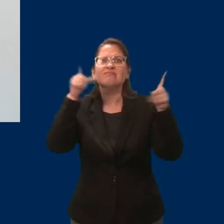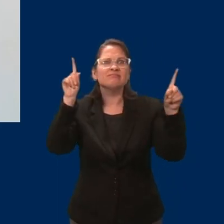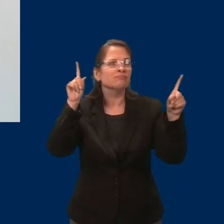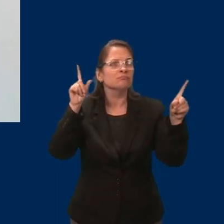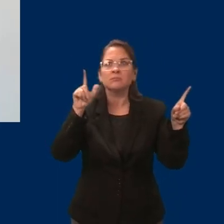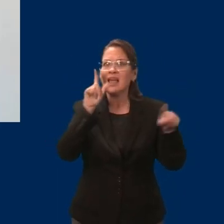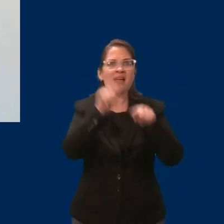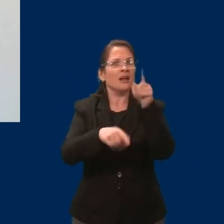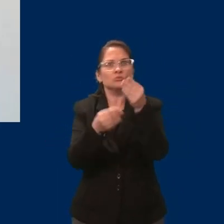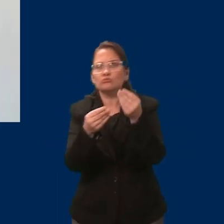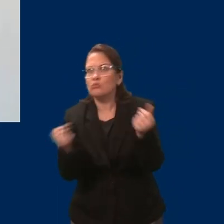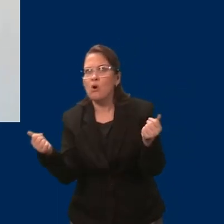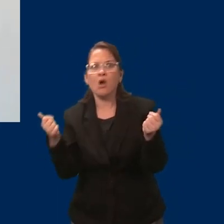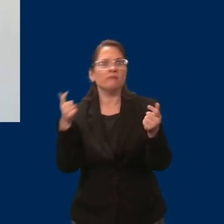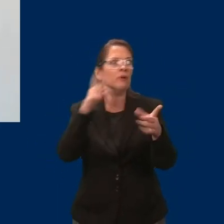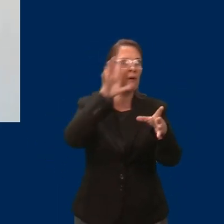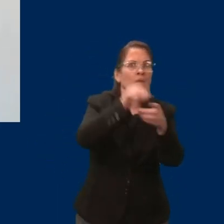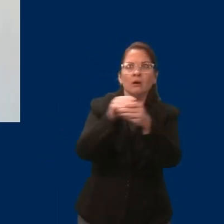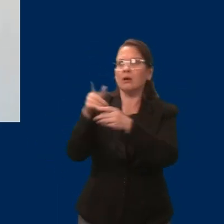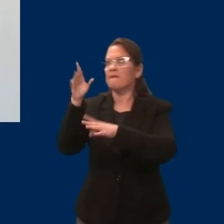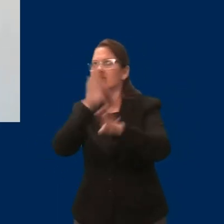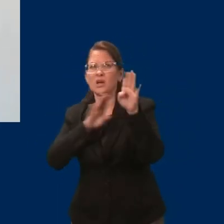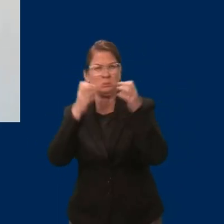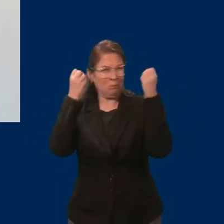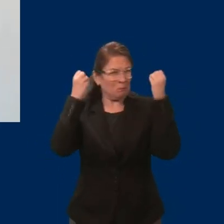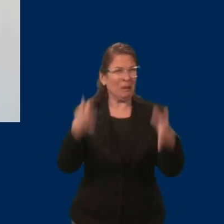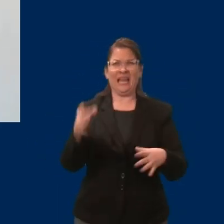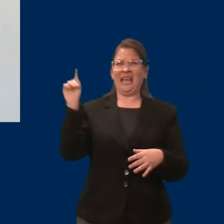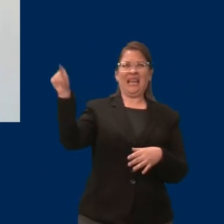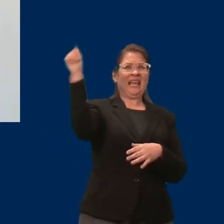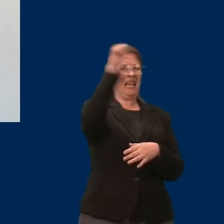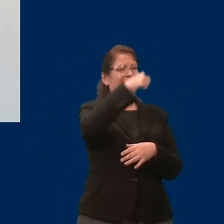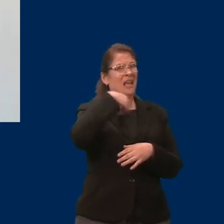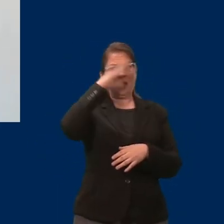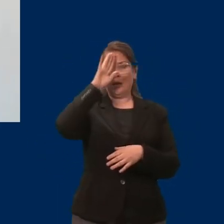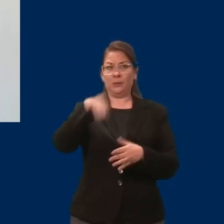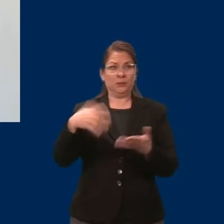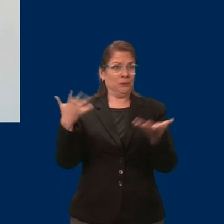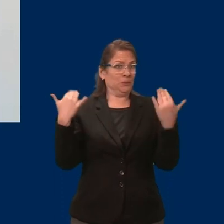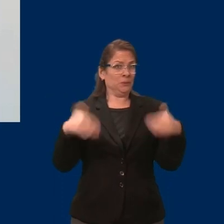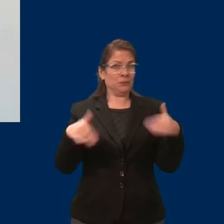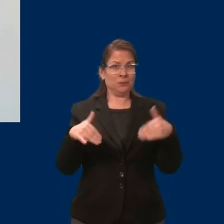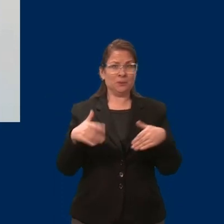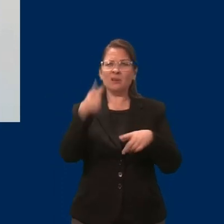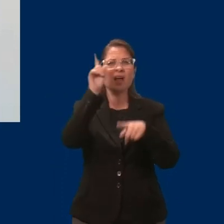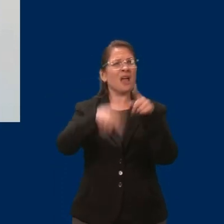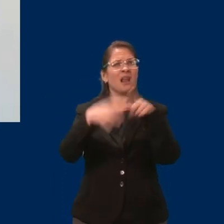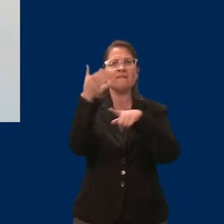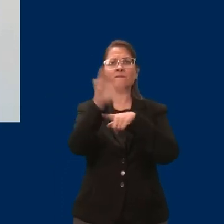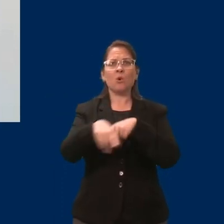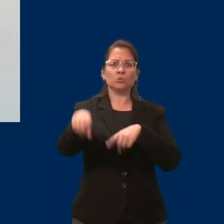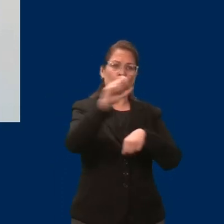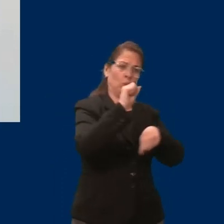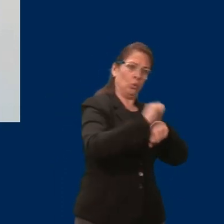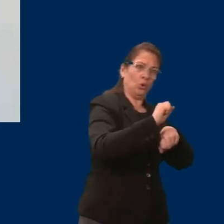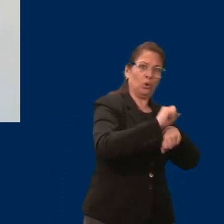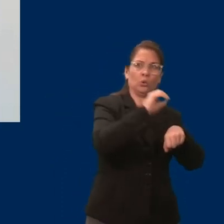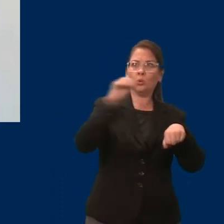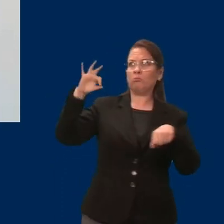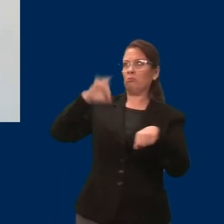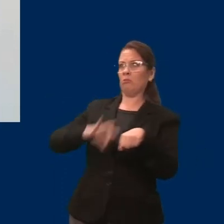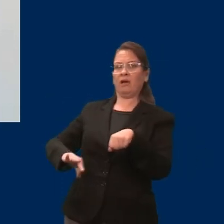But no Minnesotan should ever be forced to choose between working and relying on the system for health care.